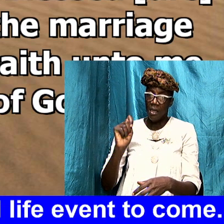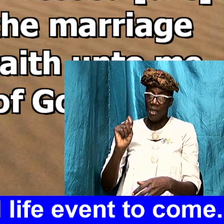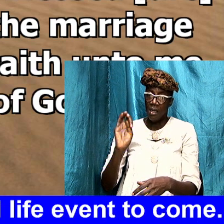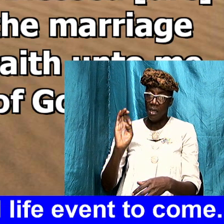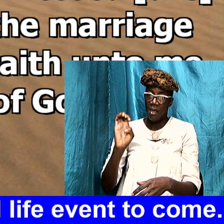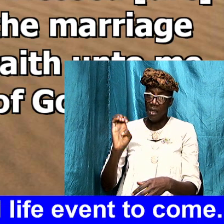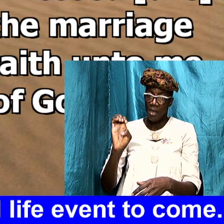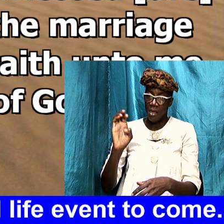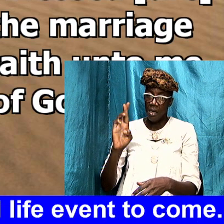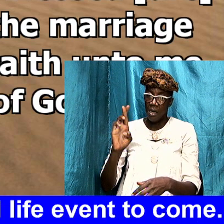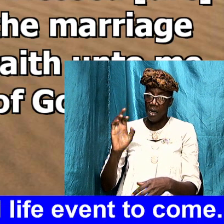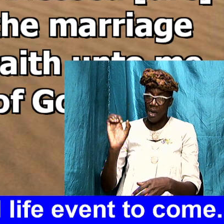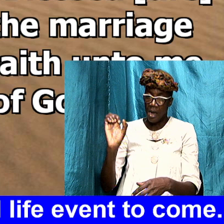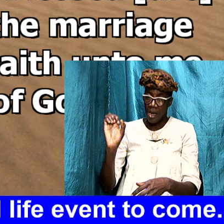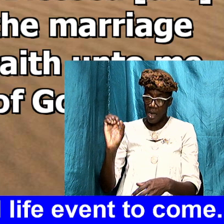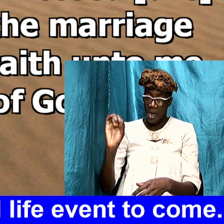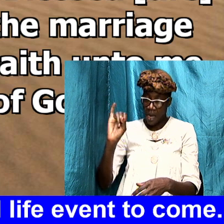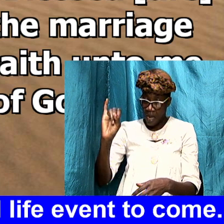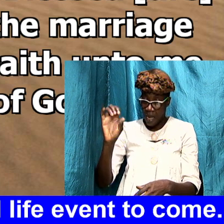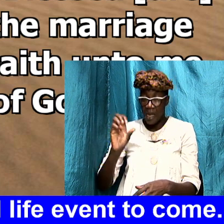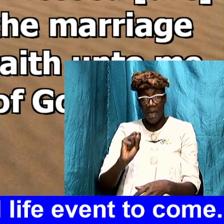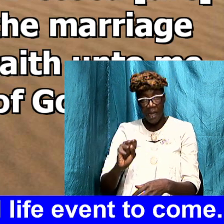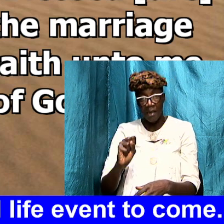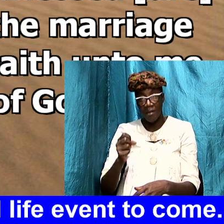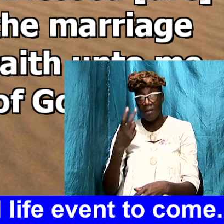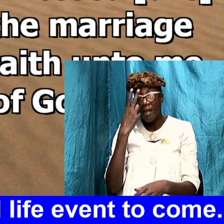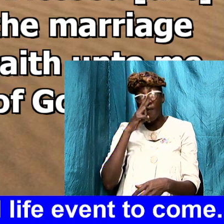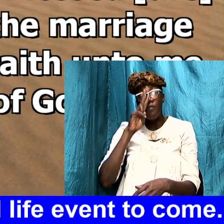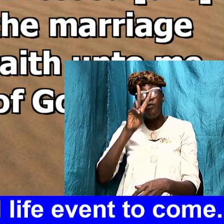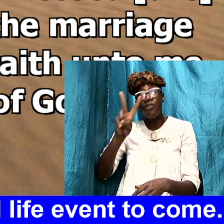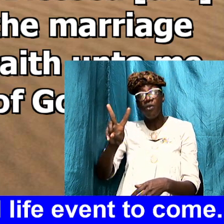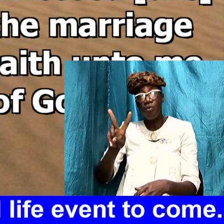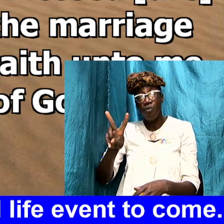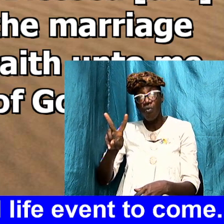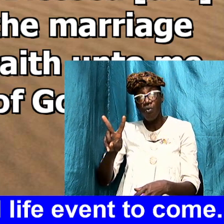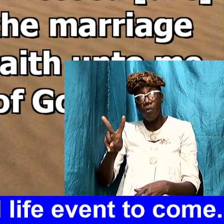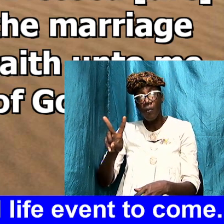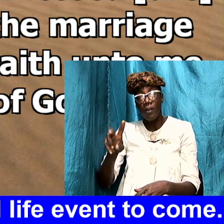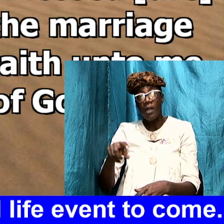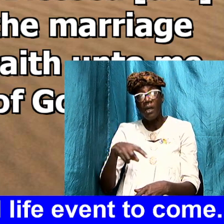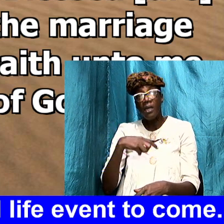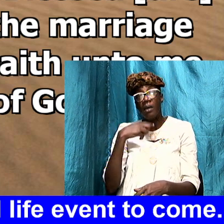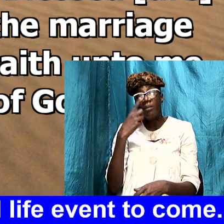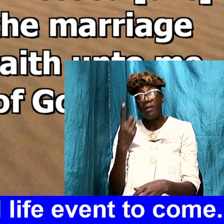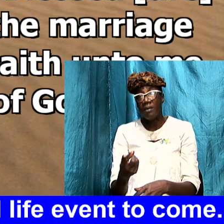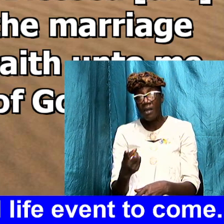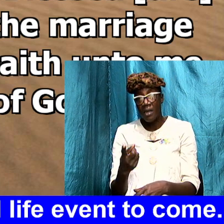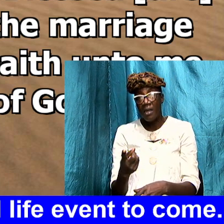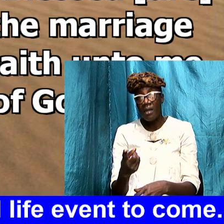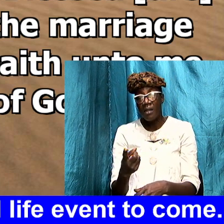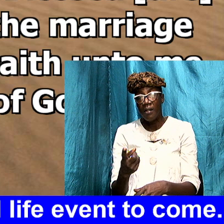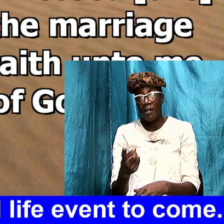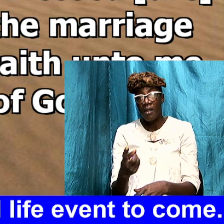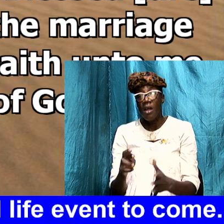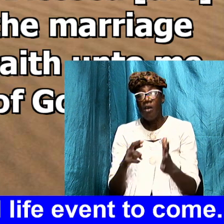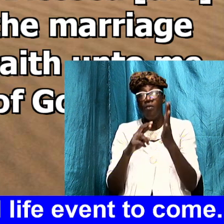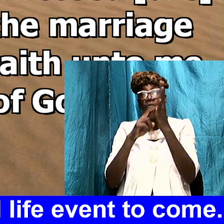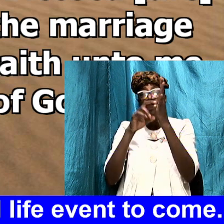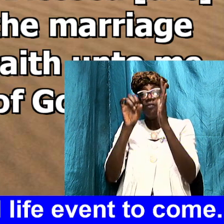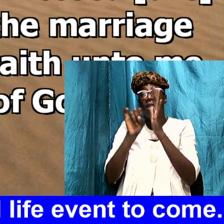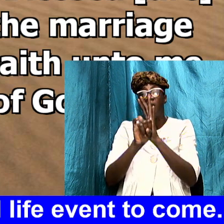of the book of revelation it presents that revelation has already